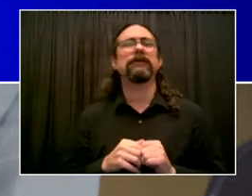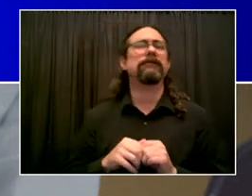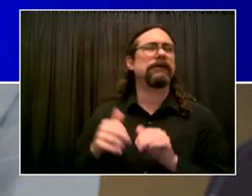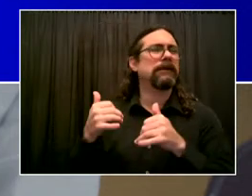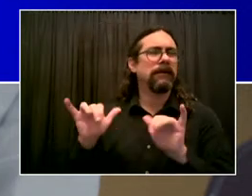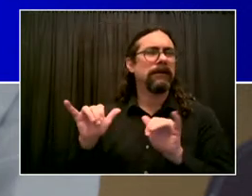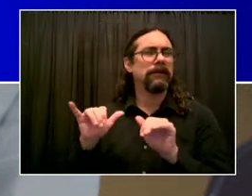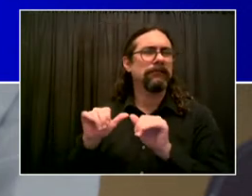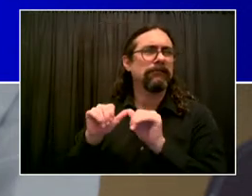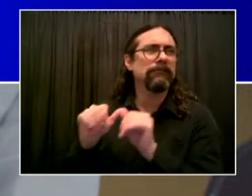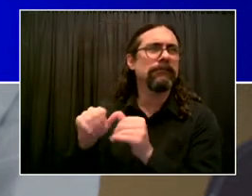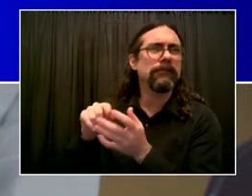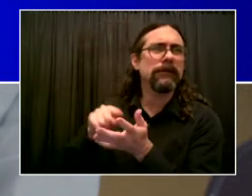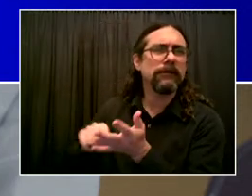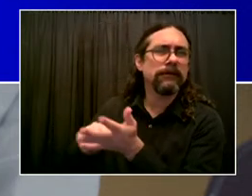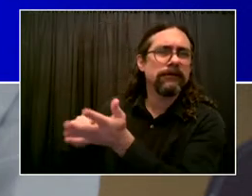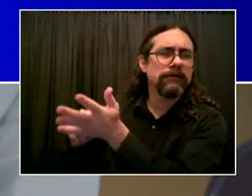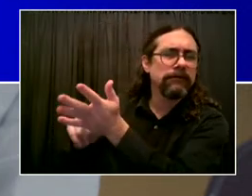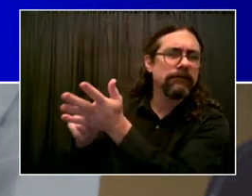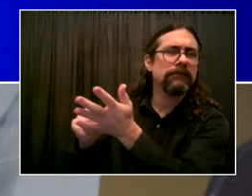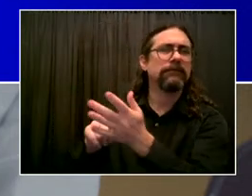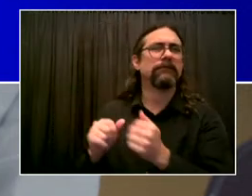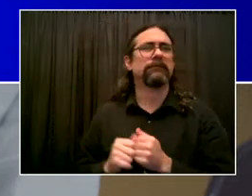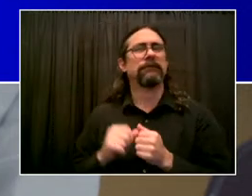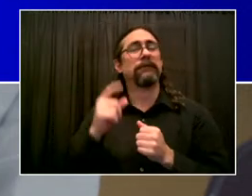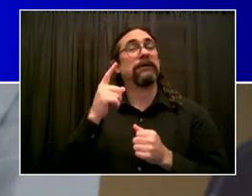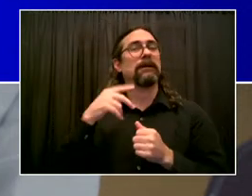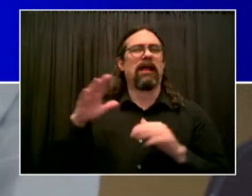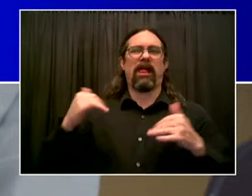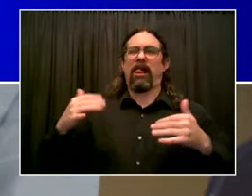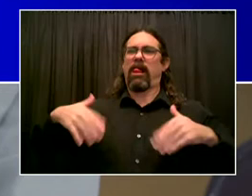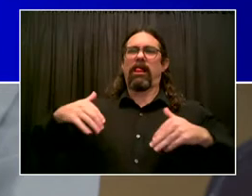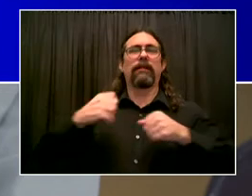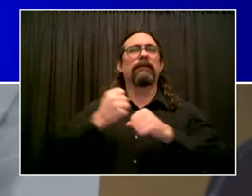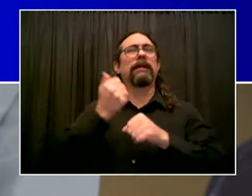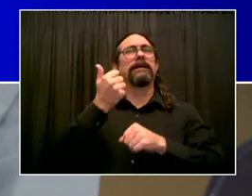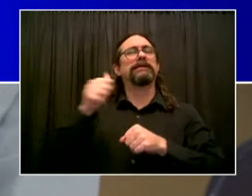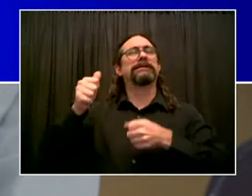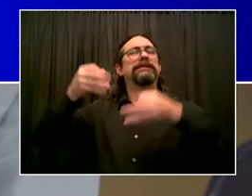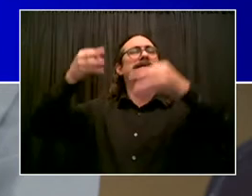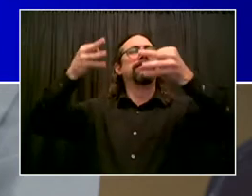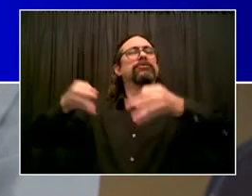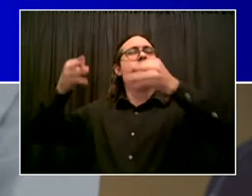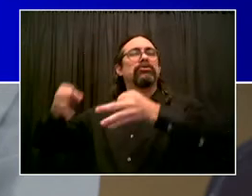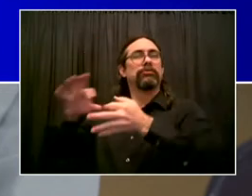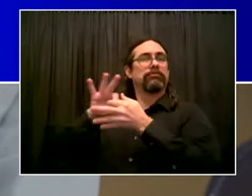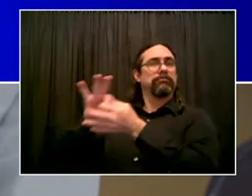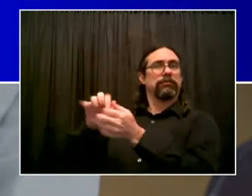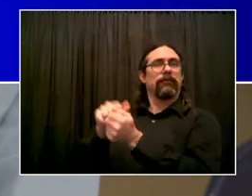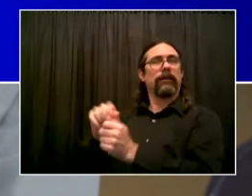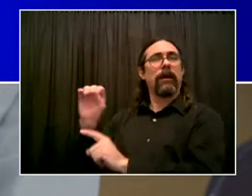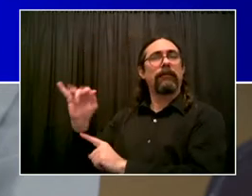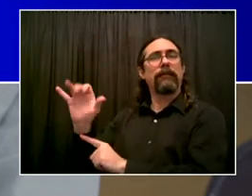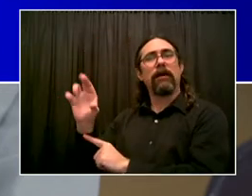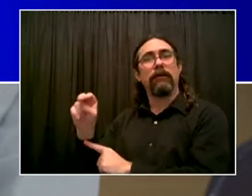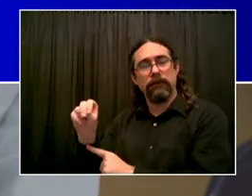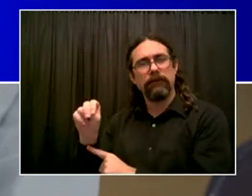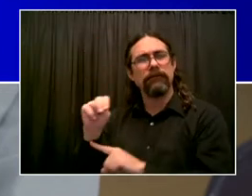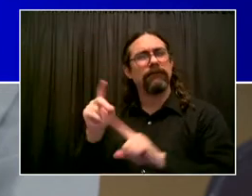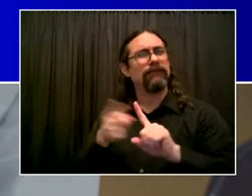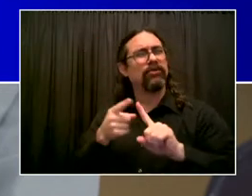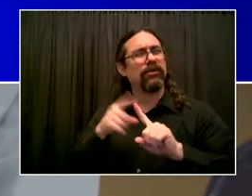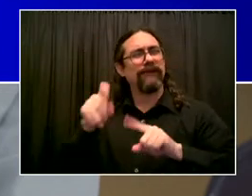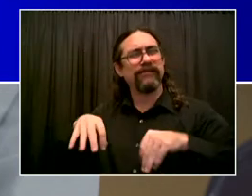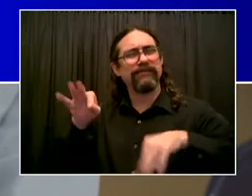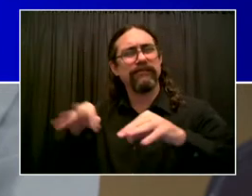the science. Now everyone knows there's still a lot of information we need, and that will take days or even a few weeks to come in. But we're going to be in a